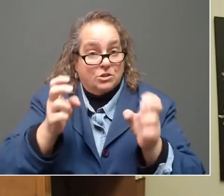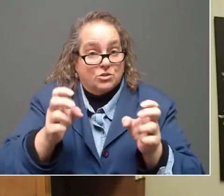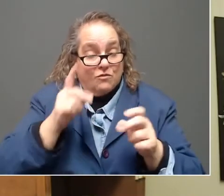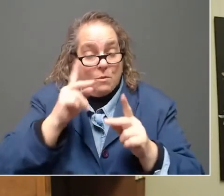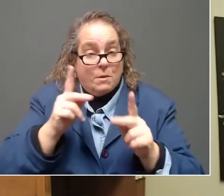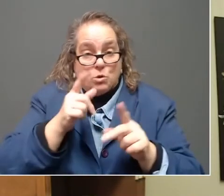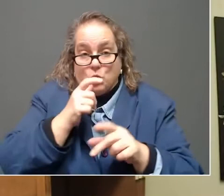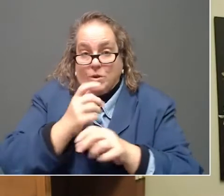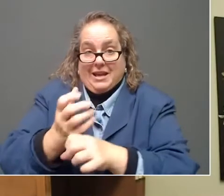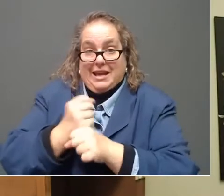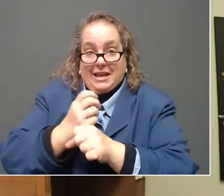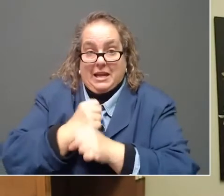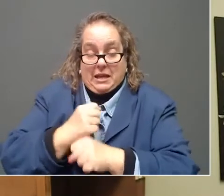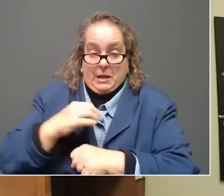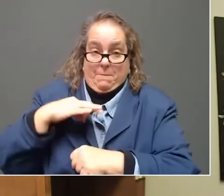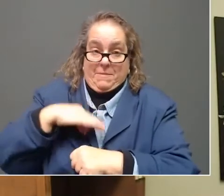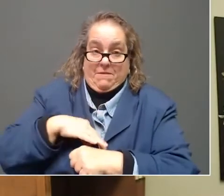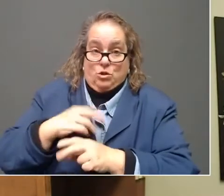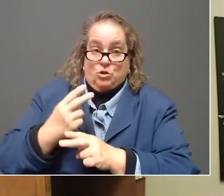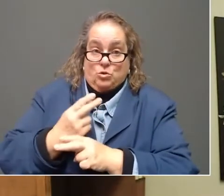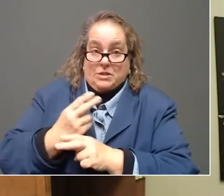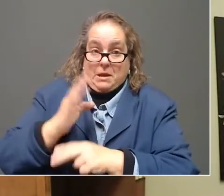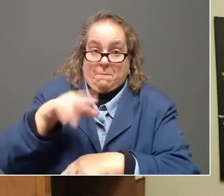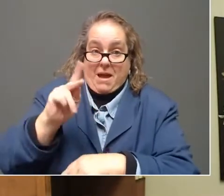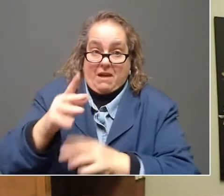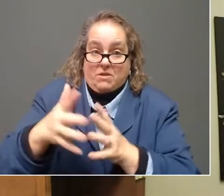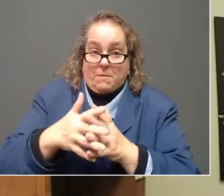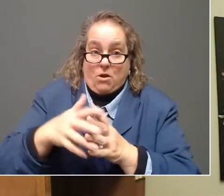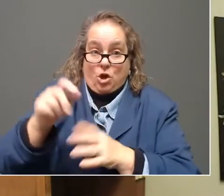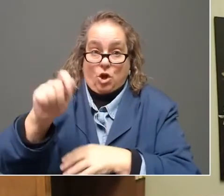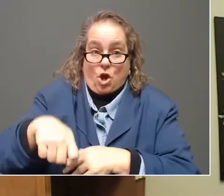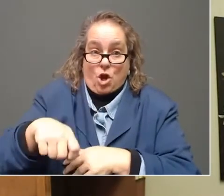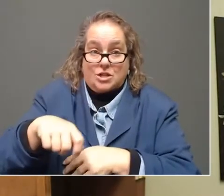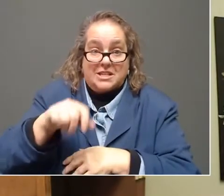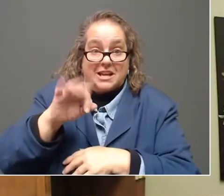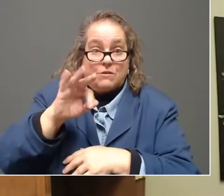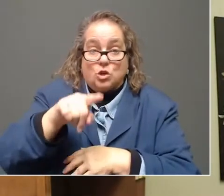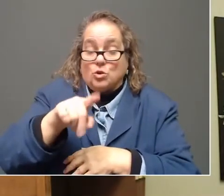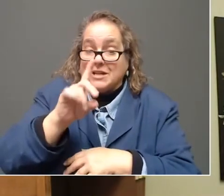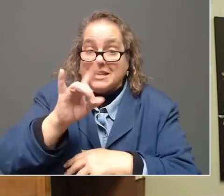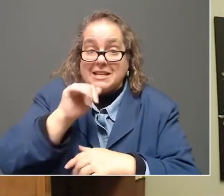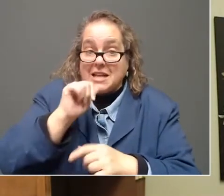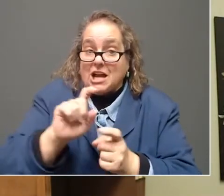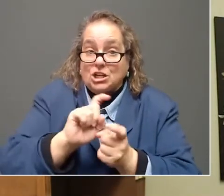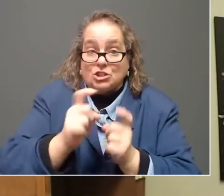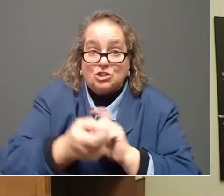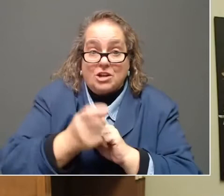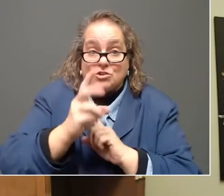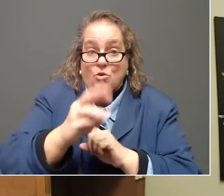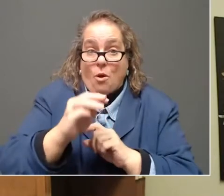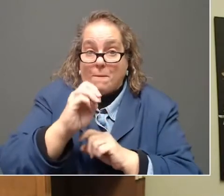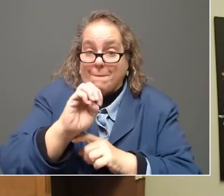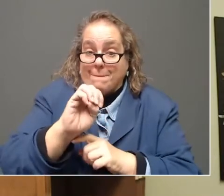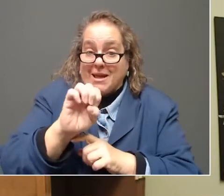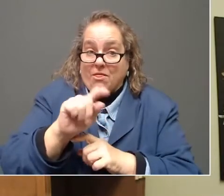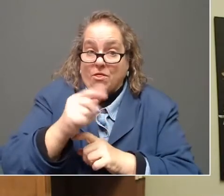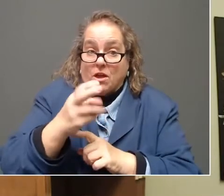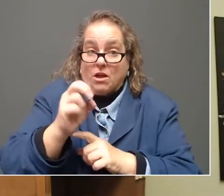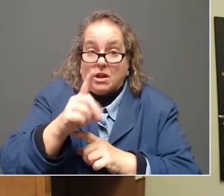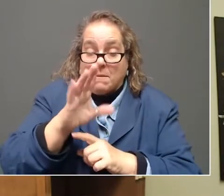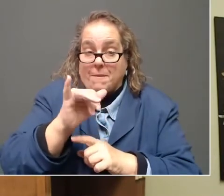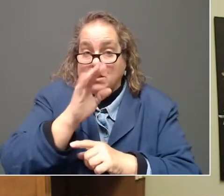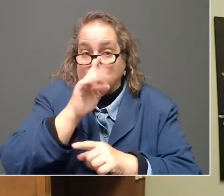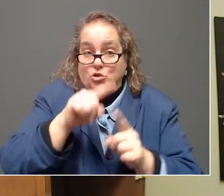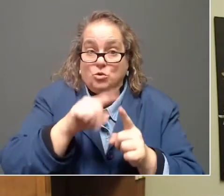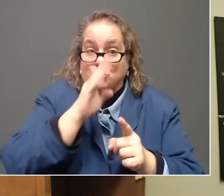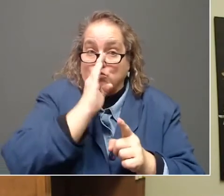benefits using those cards. If you did not change your method of payment to direct deposit by February 1st,